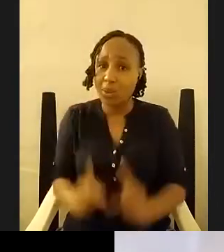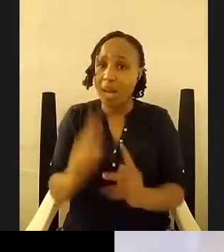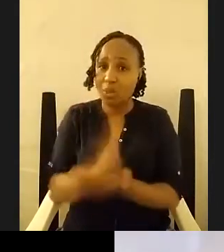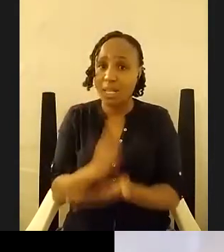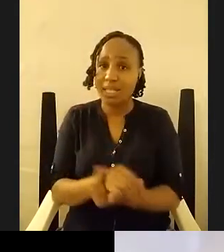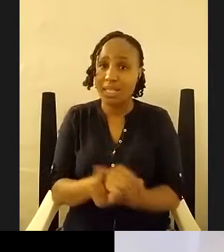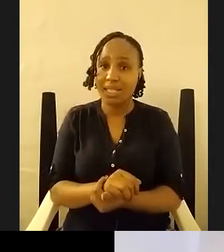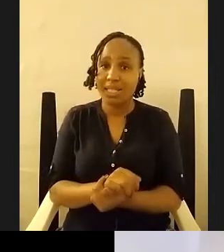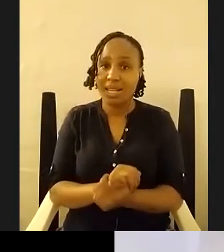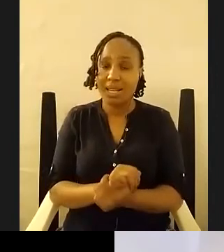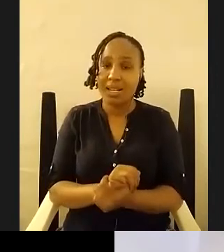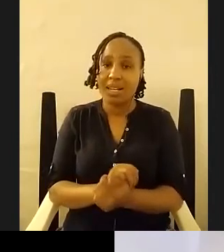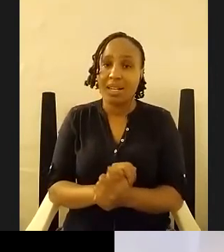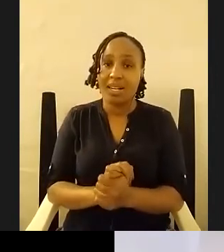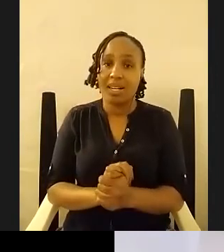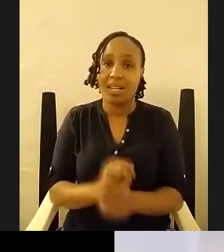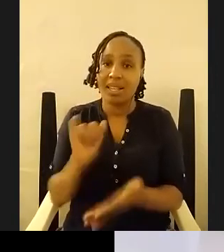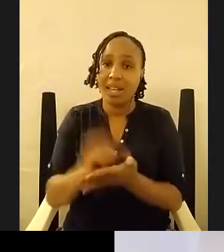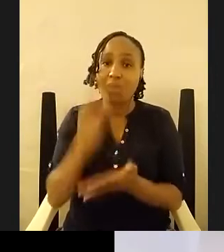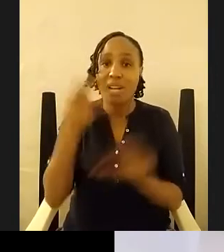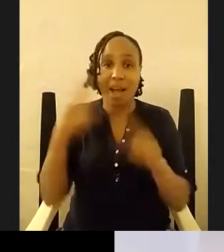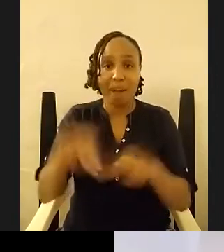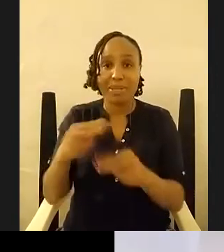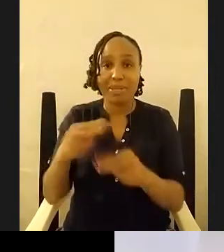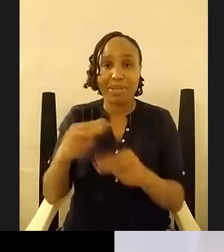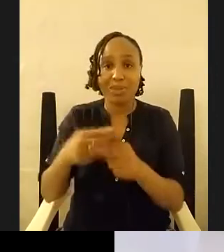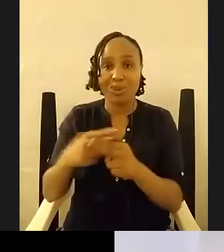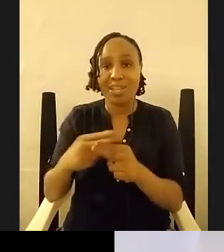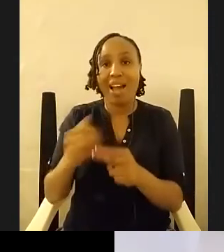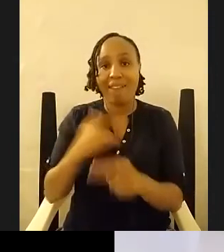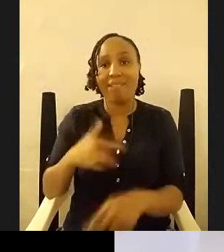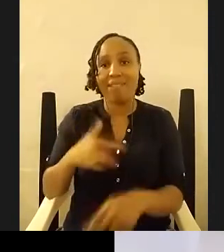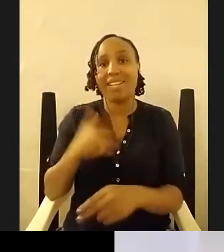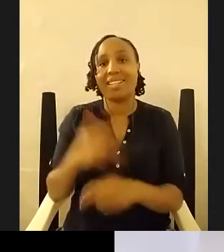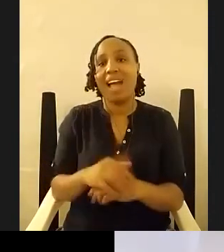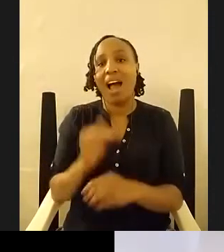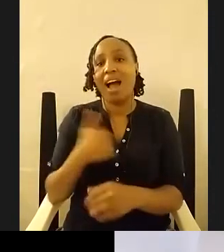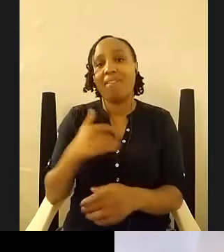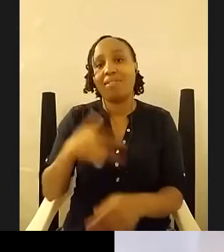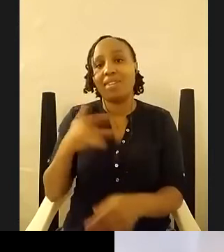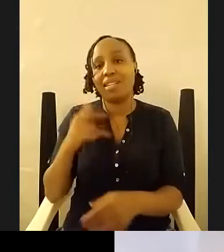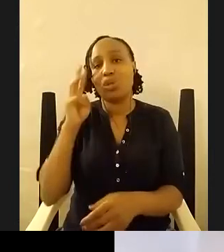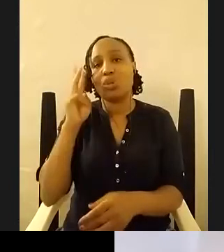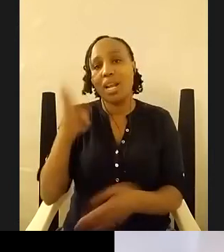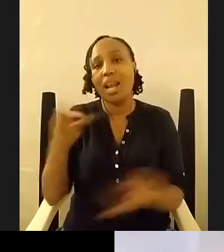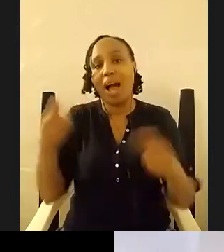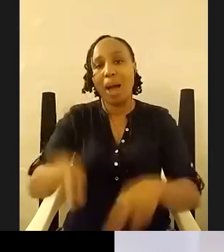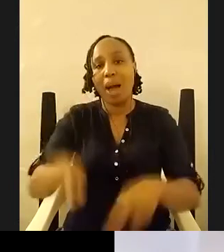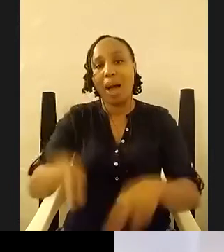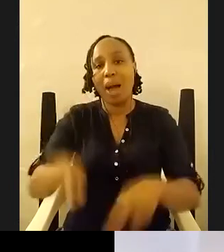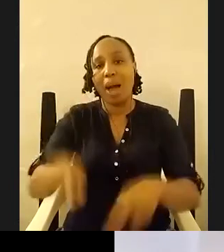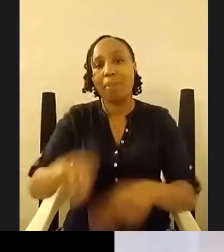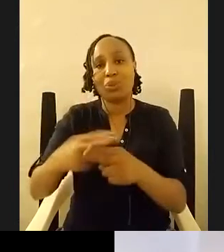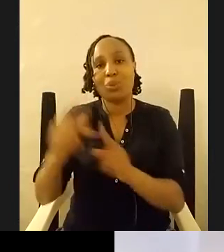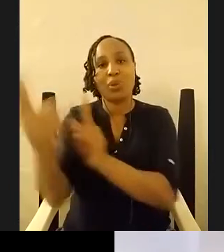will happen soon i yeah i have a feeling it will happen soon you know yeah yeah and you know zukiswa has been very